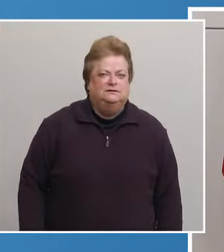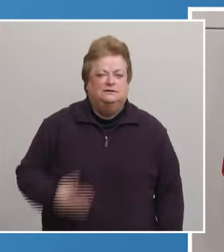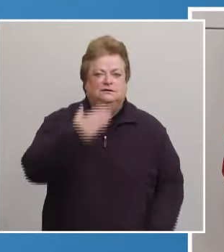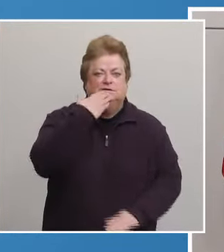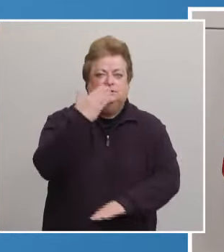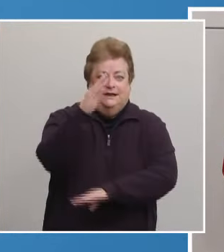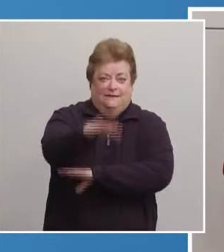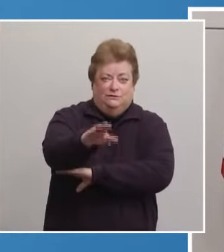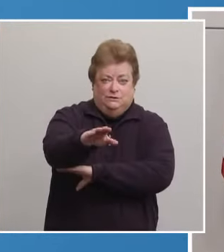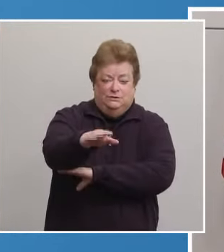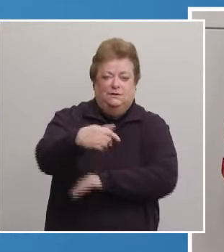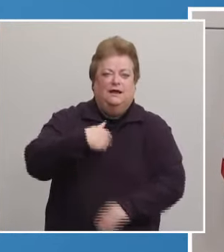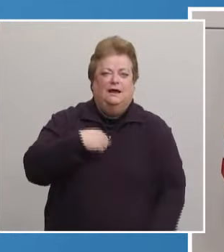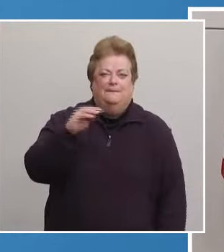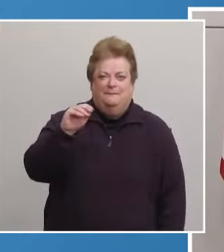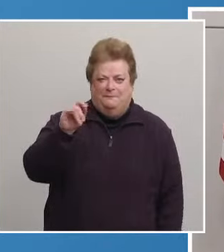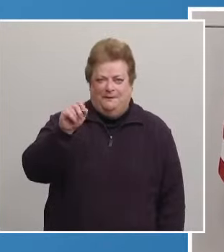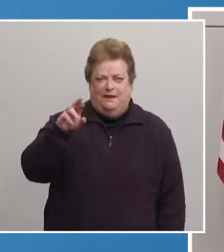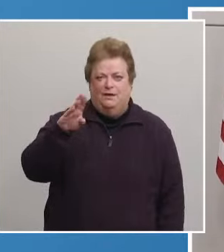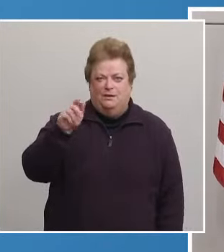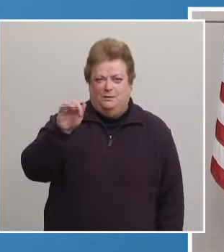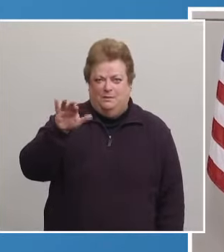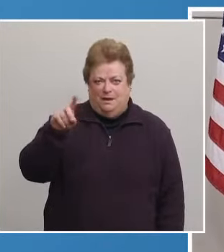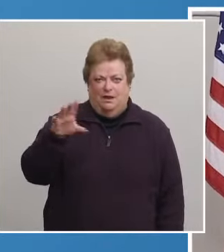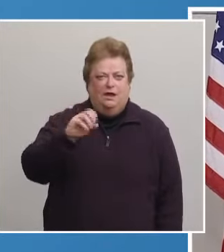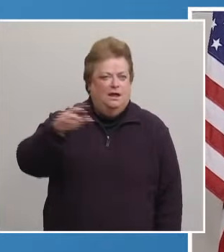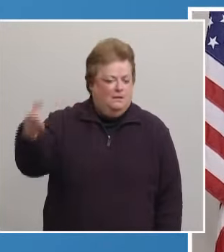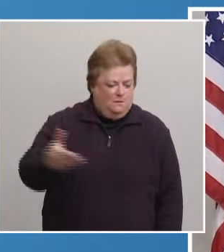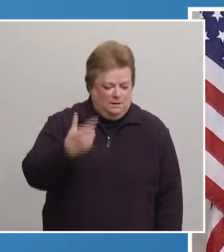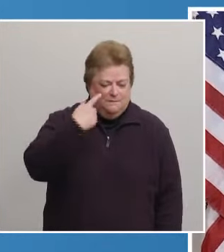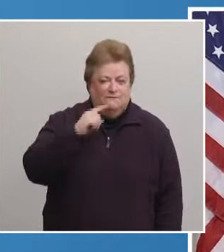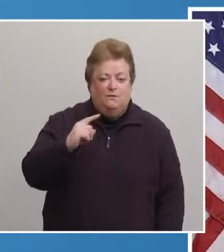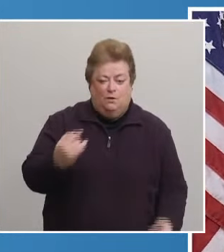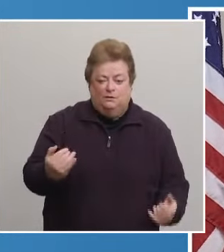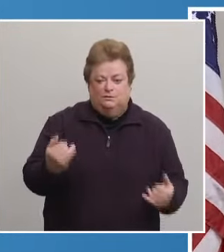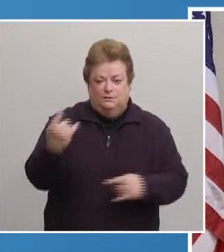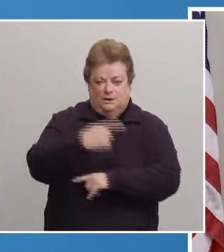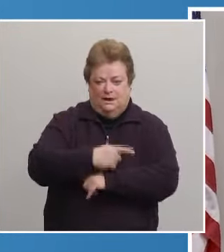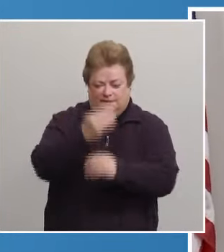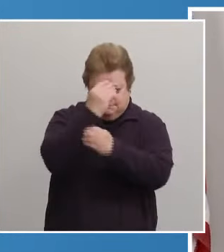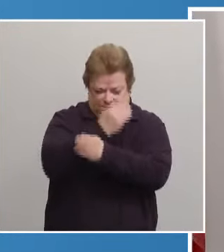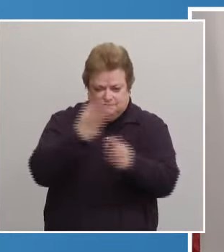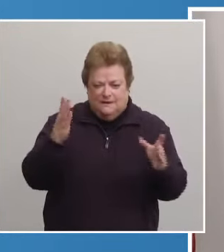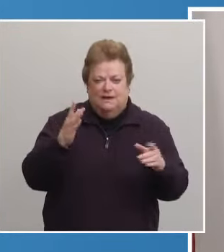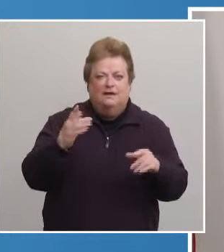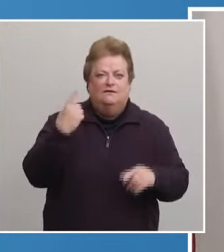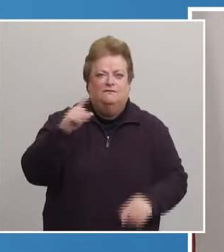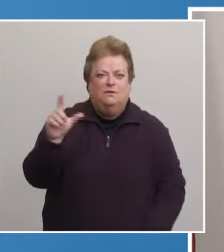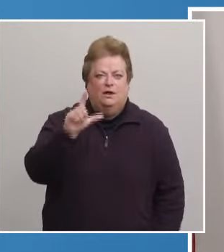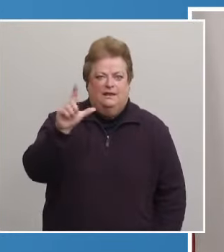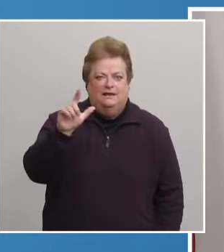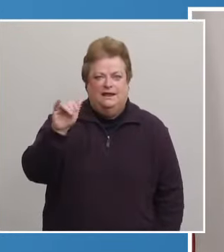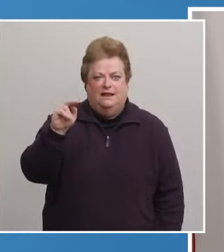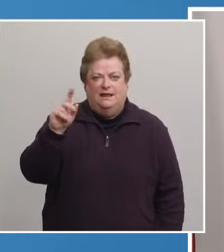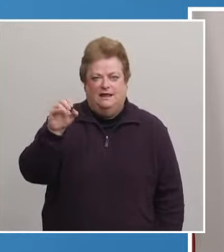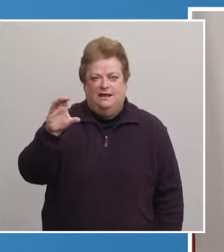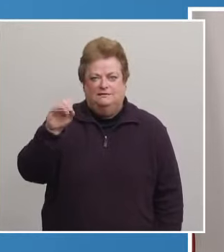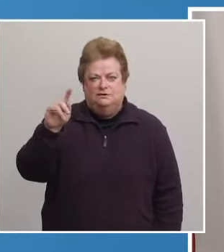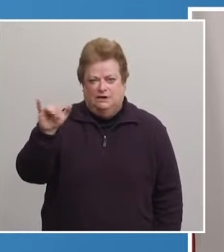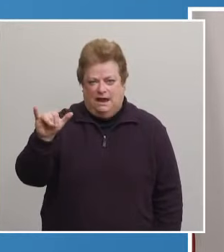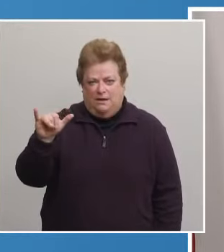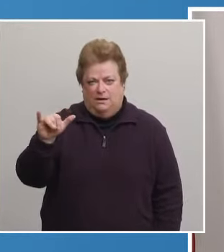Good afternoon. I'm Mayor Lirian Gaylor-Baird and welcome to this community briefing on Lincoln and Lancaster County's pandemic response efforts.